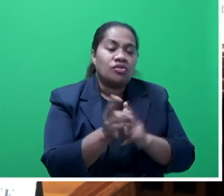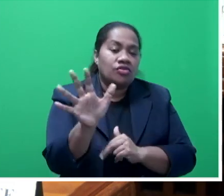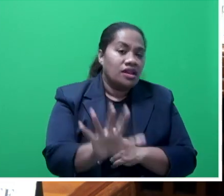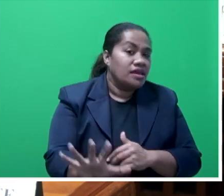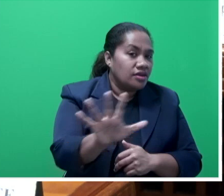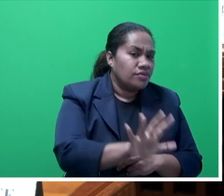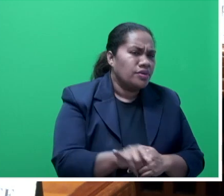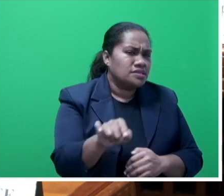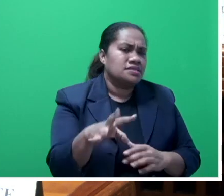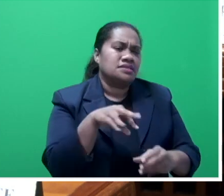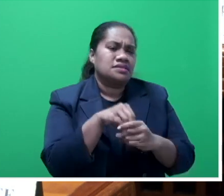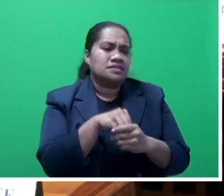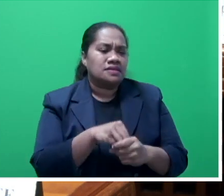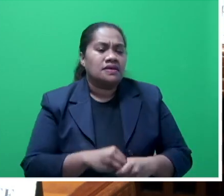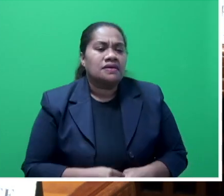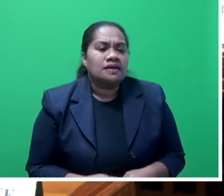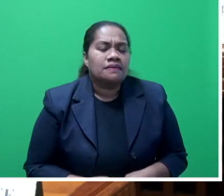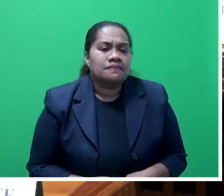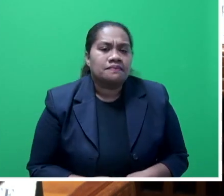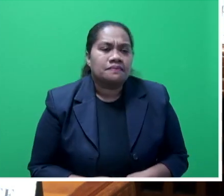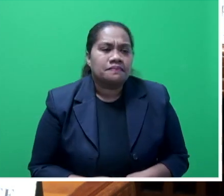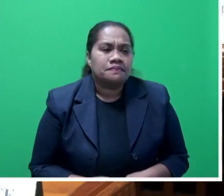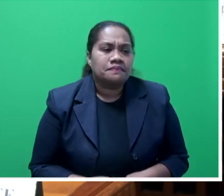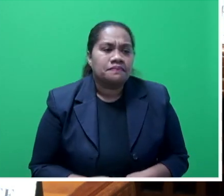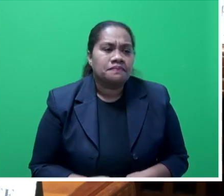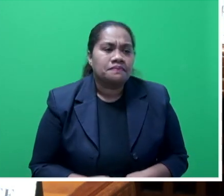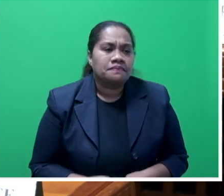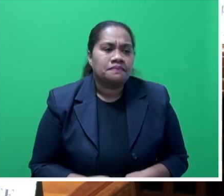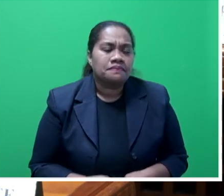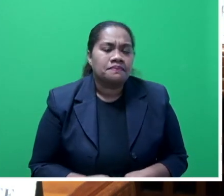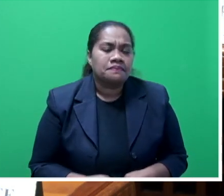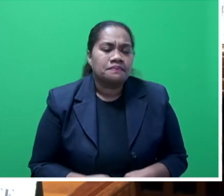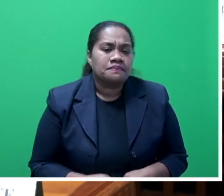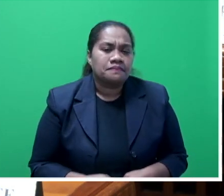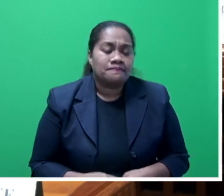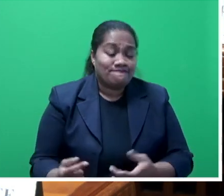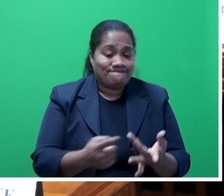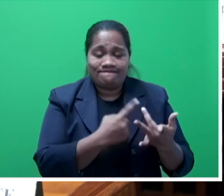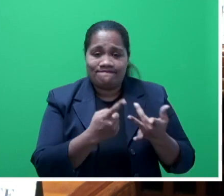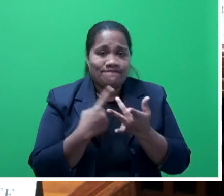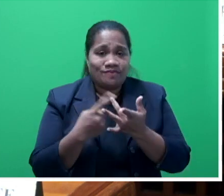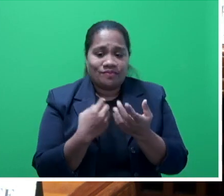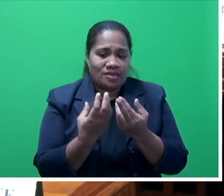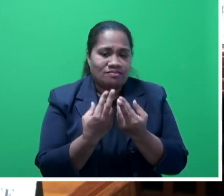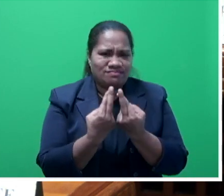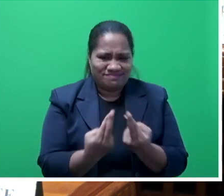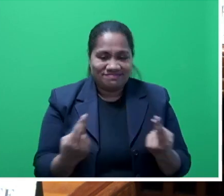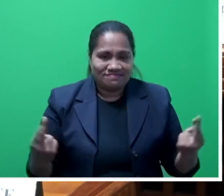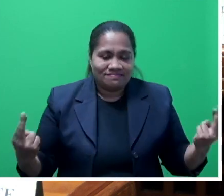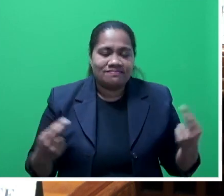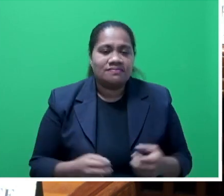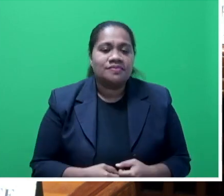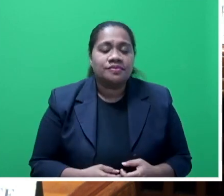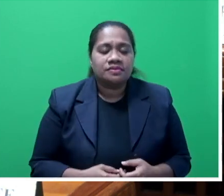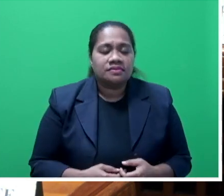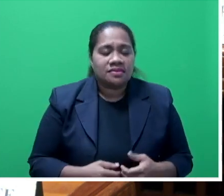also includes, apart from manpower, the allocation of resources as well. Mr Speaker sir,